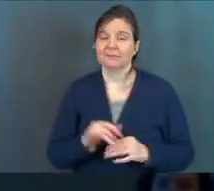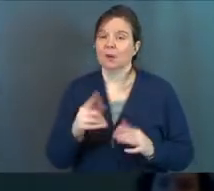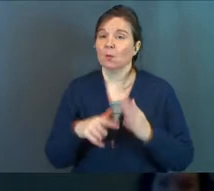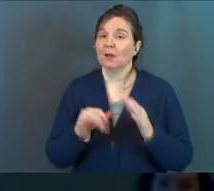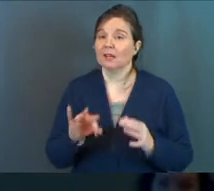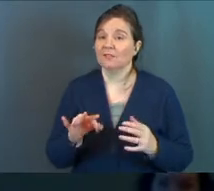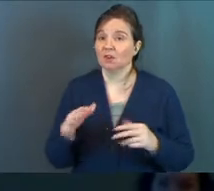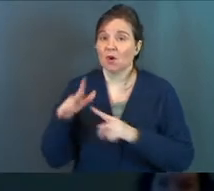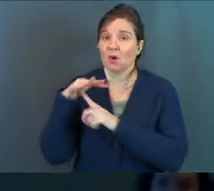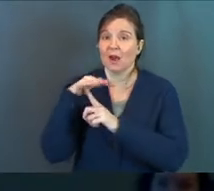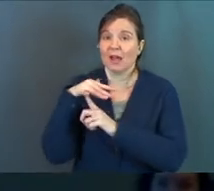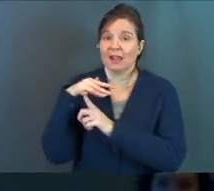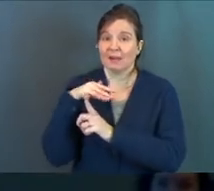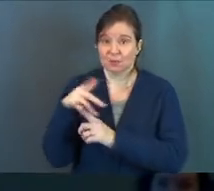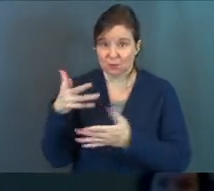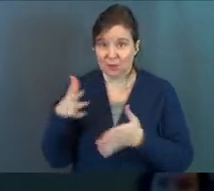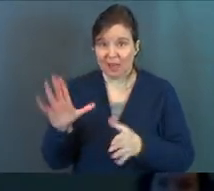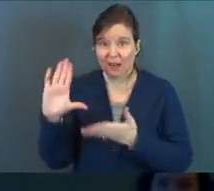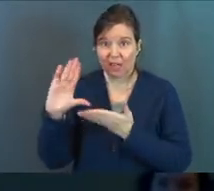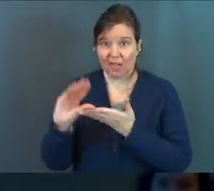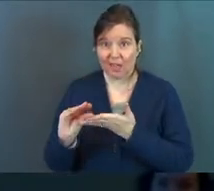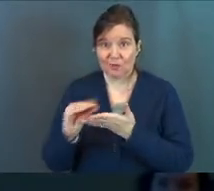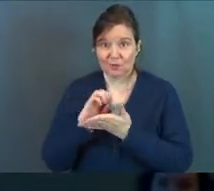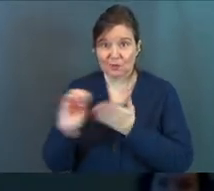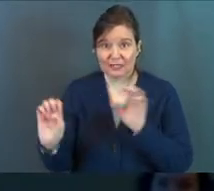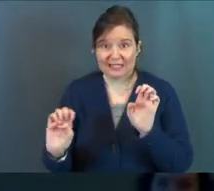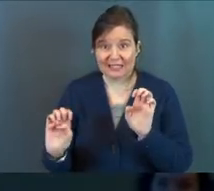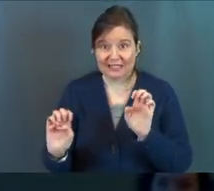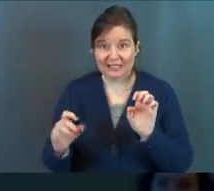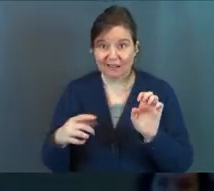Now, what if you're a helicopter pilot? Do you let it go to E?